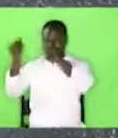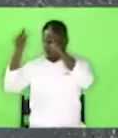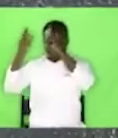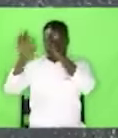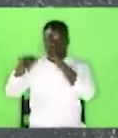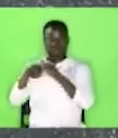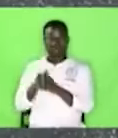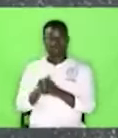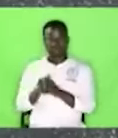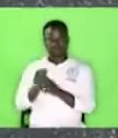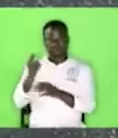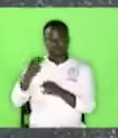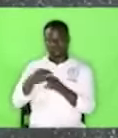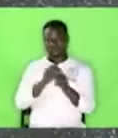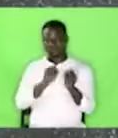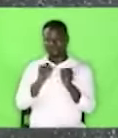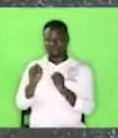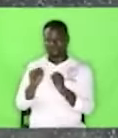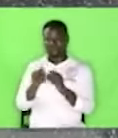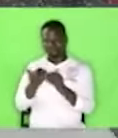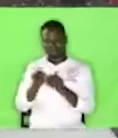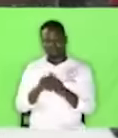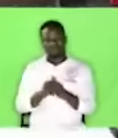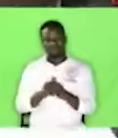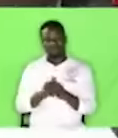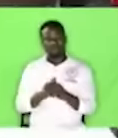much powerful is this name now.